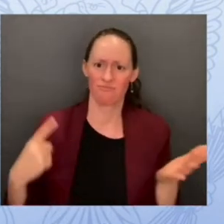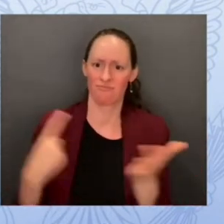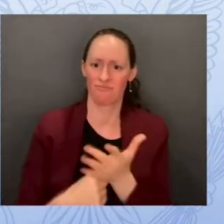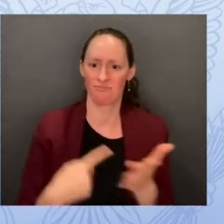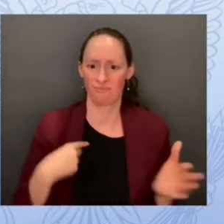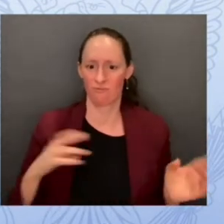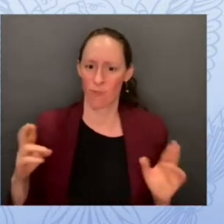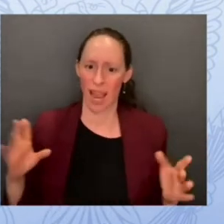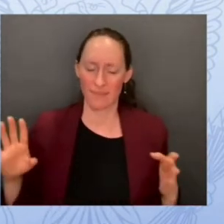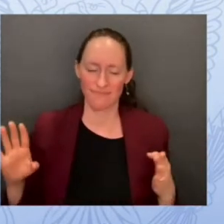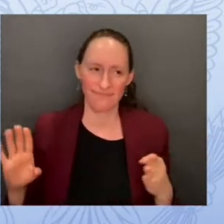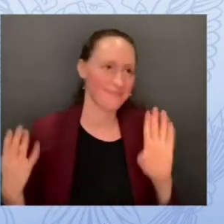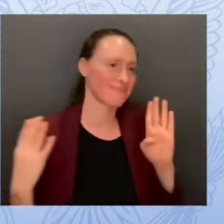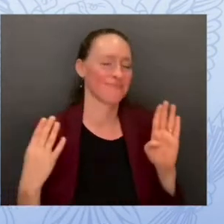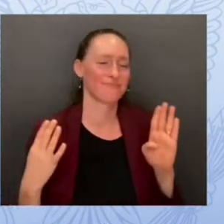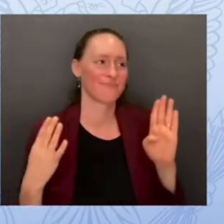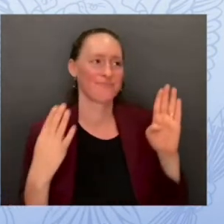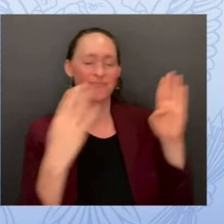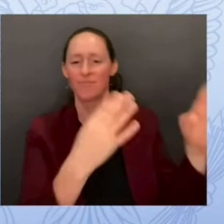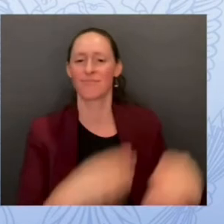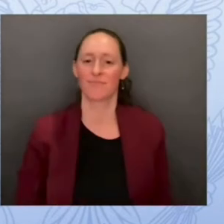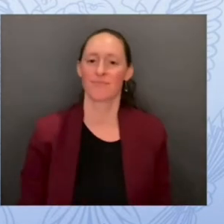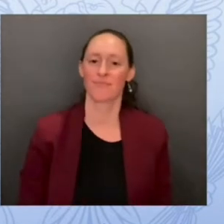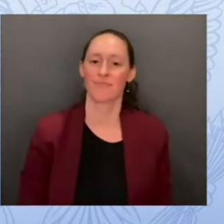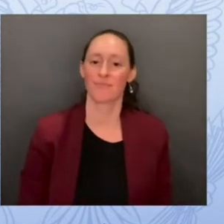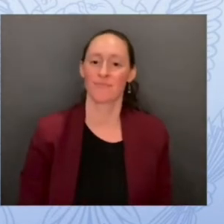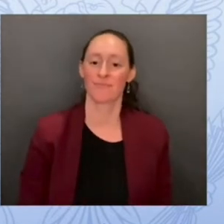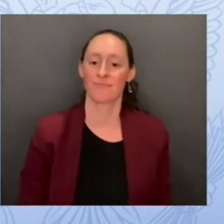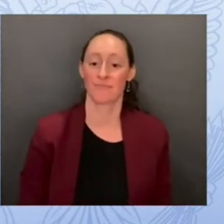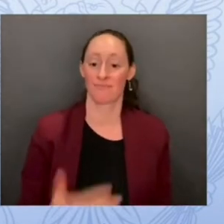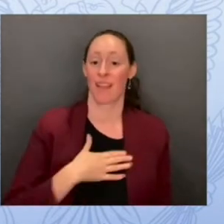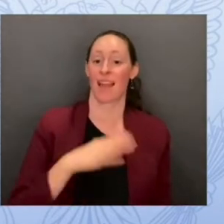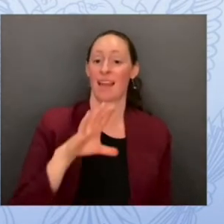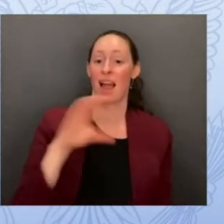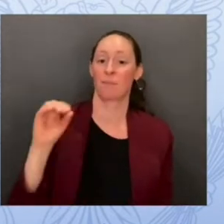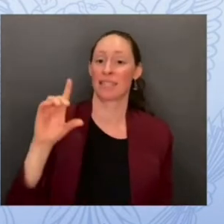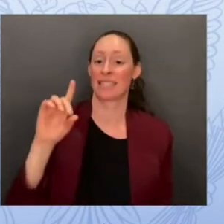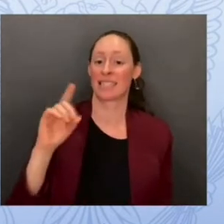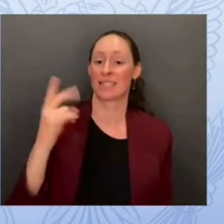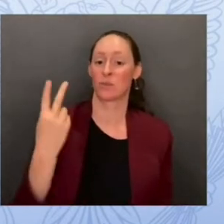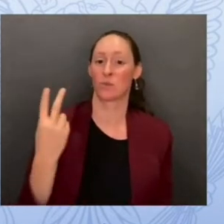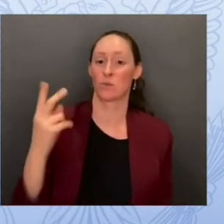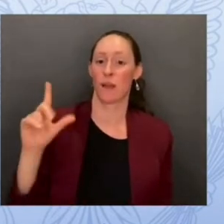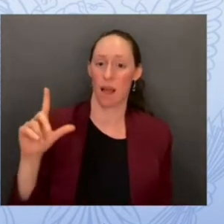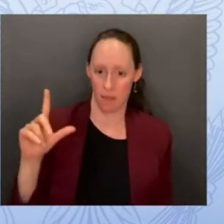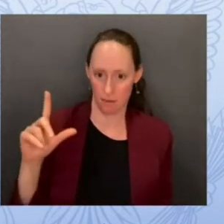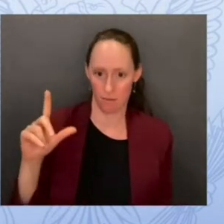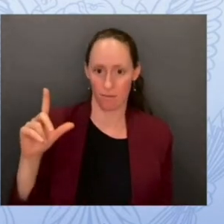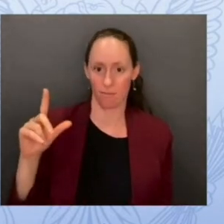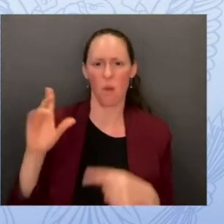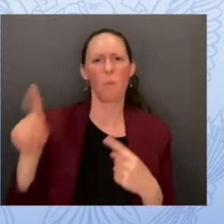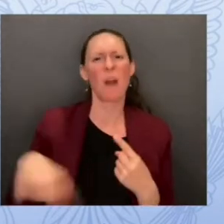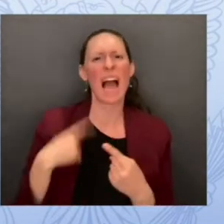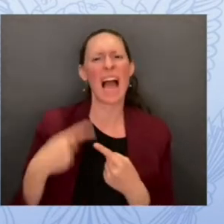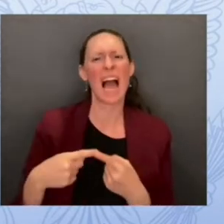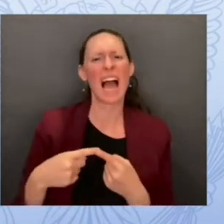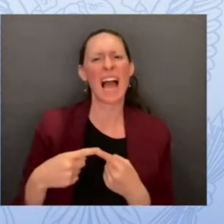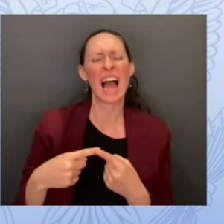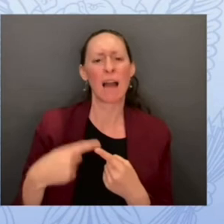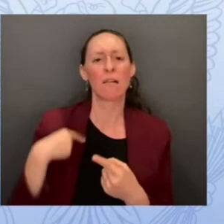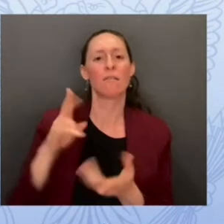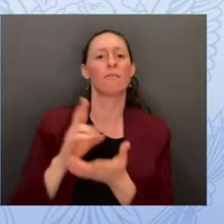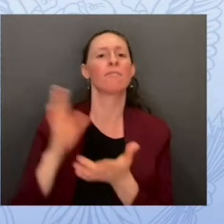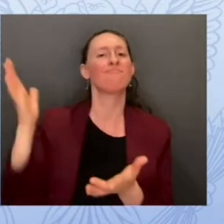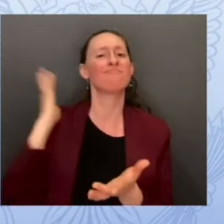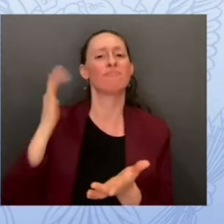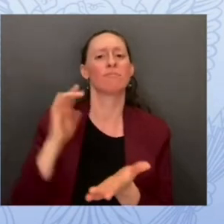uh my company d2l in my third year of university because i was wrestling with one key question what's the most important problem that i could solve that